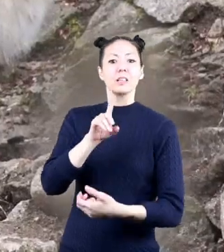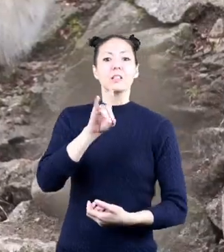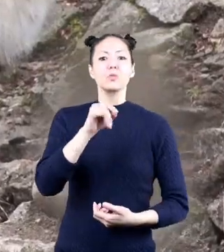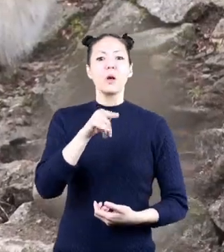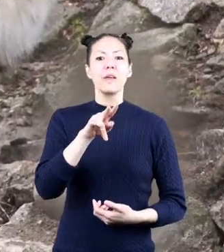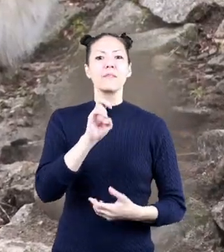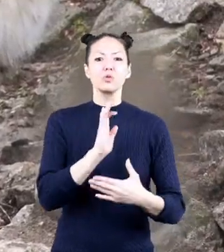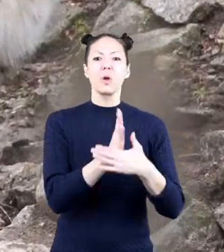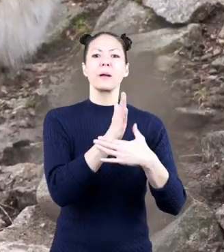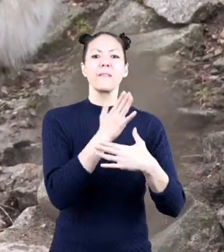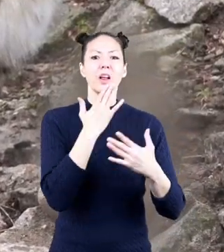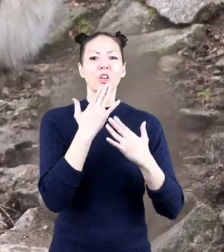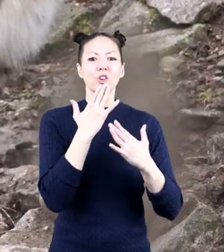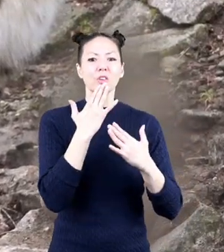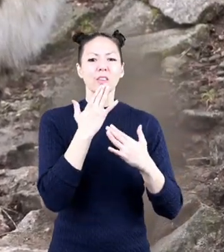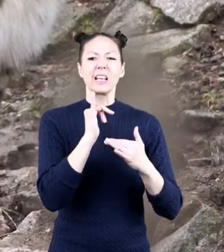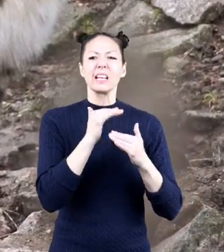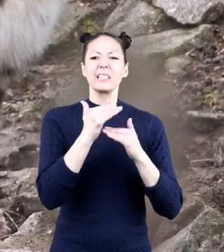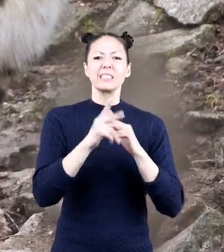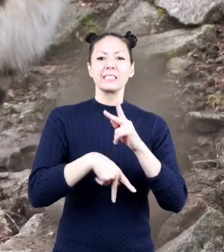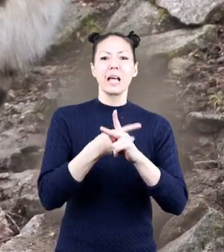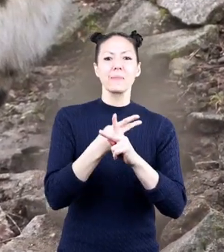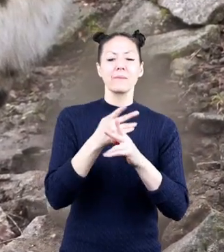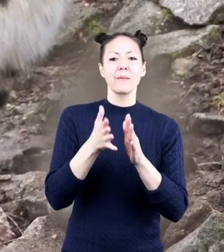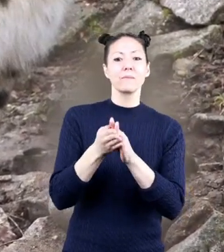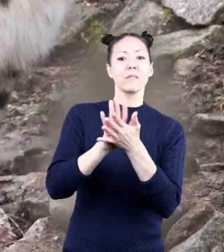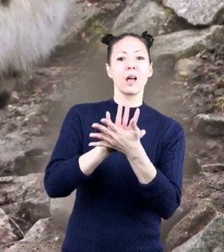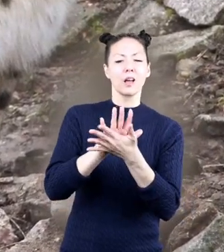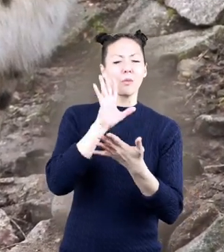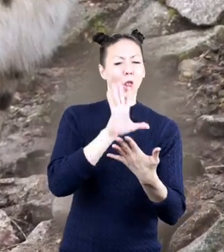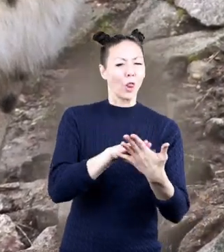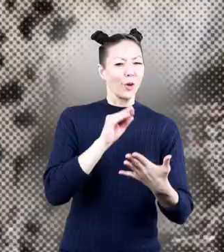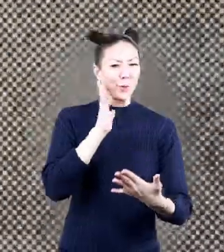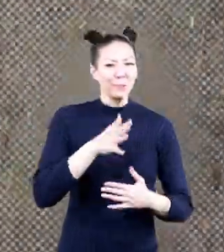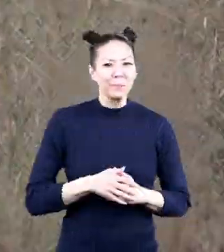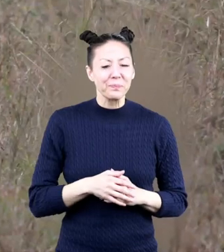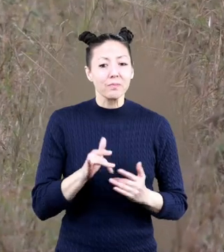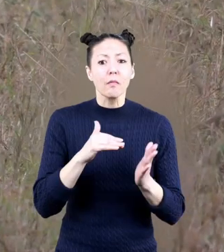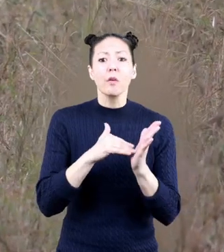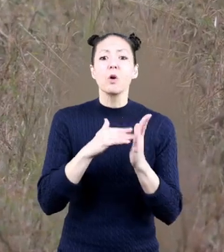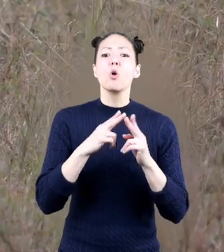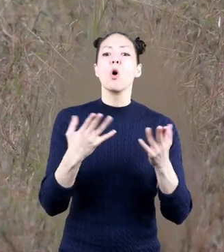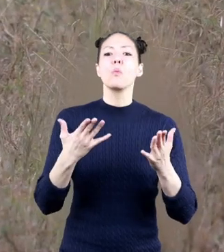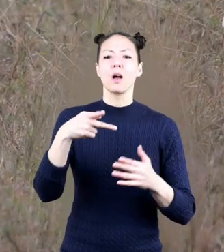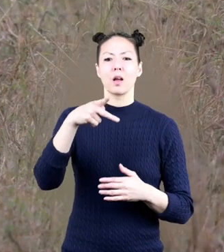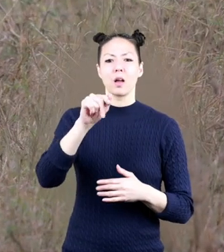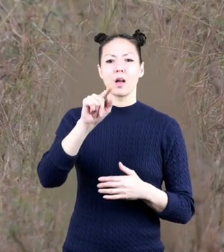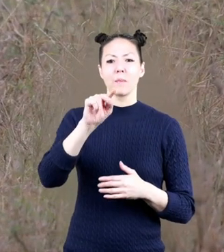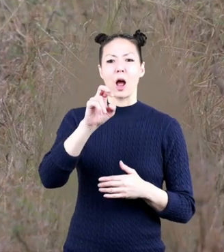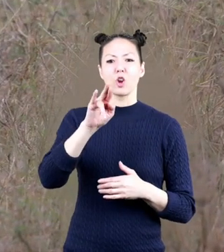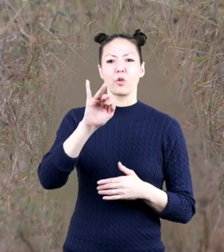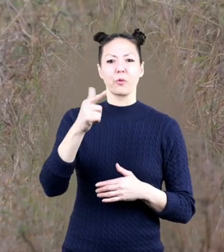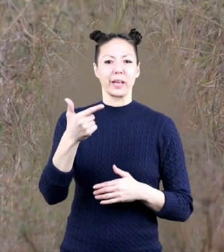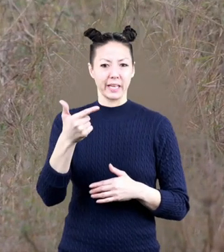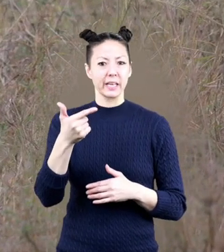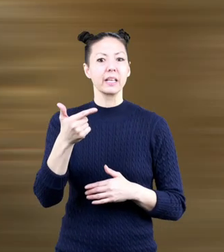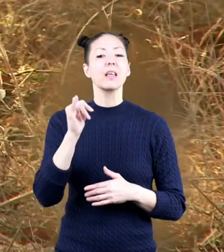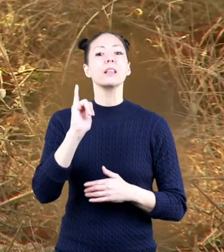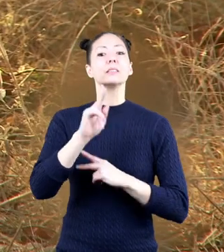Disruptive coloration is the next type of camouflage we'll learn about. It is often called patterning.